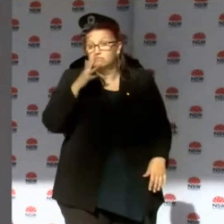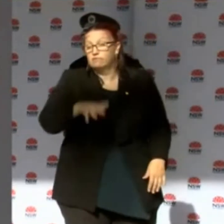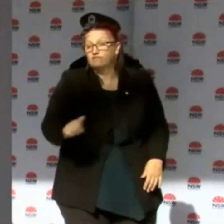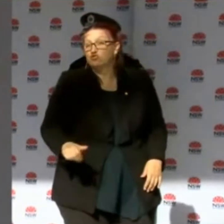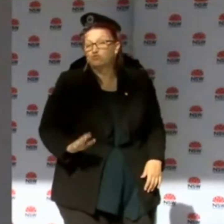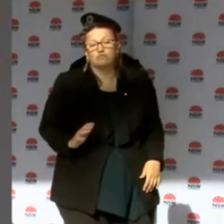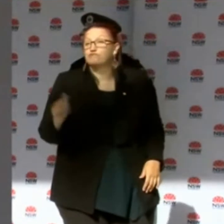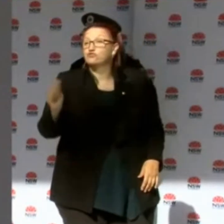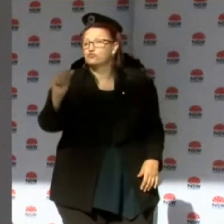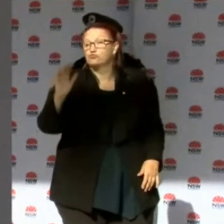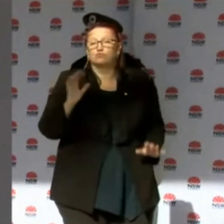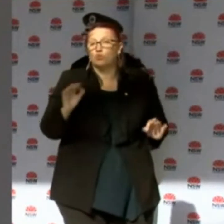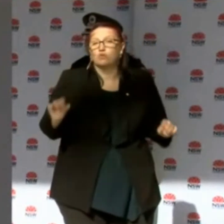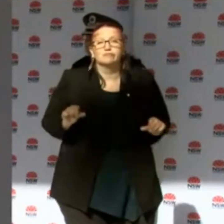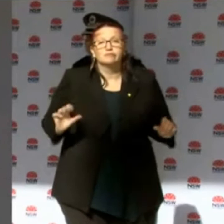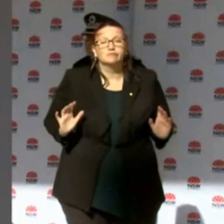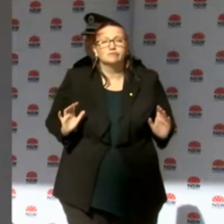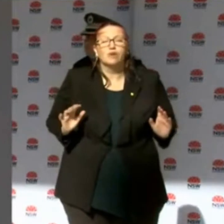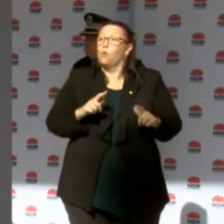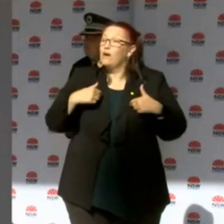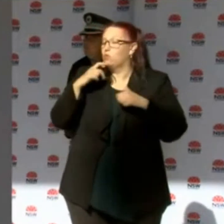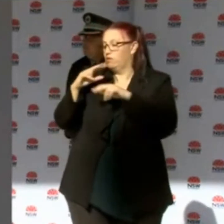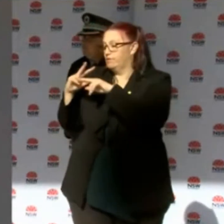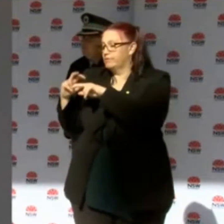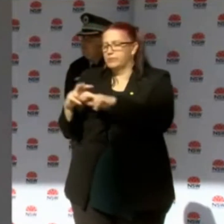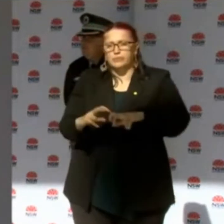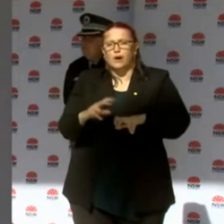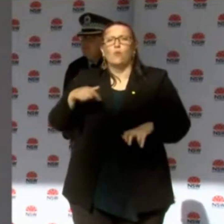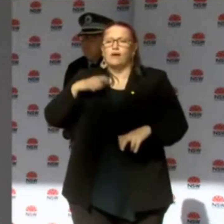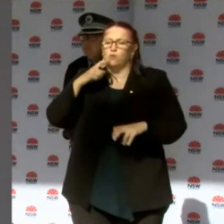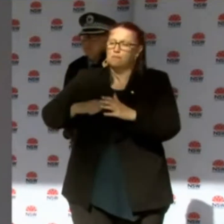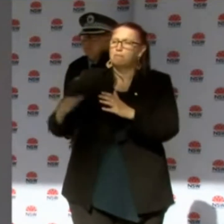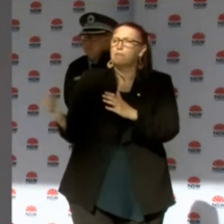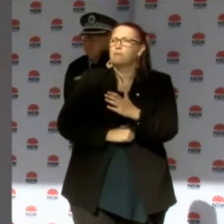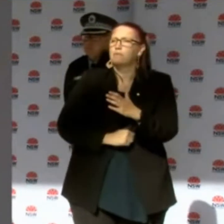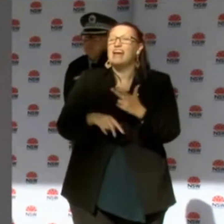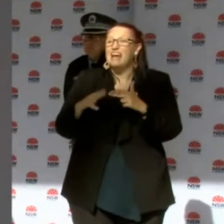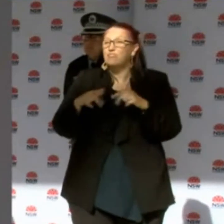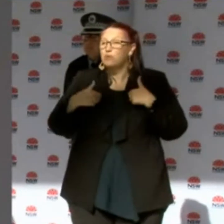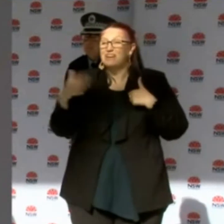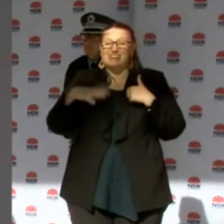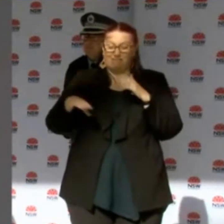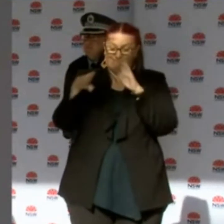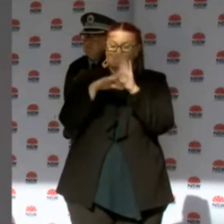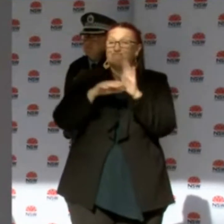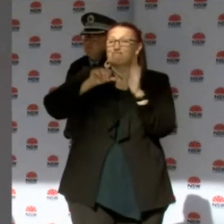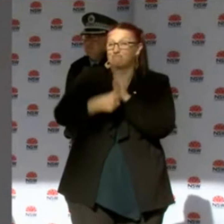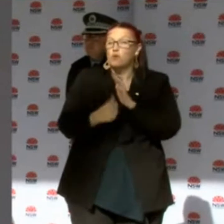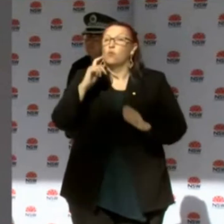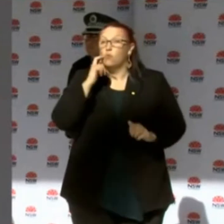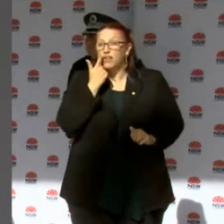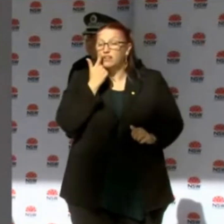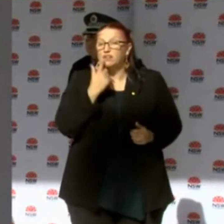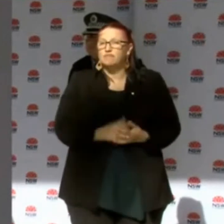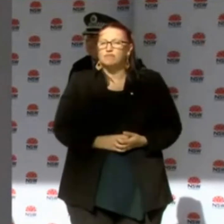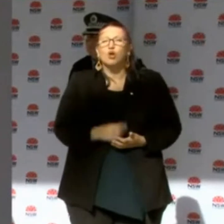and we will get to the bottom of it. And if our government needs to do more to make it even more abundantly clear, or I do note that everybody is